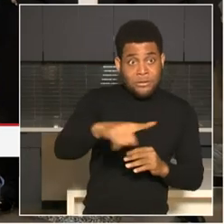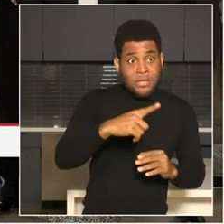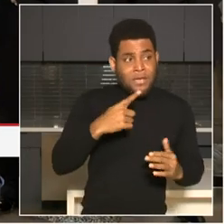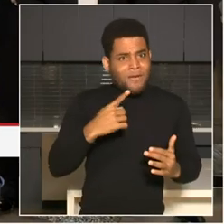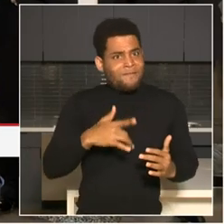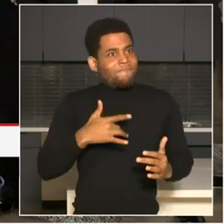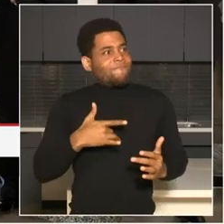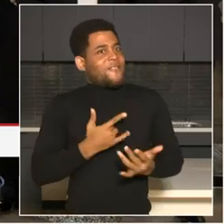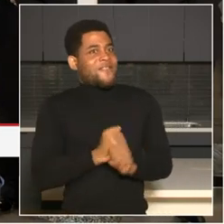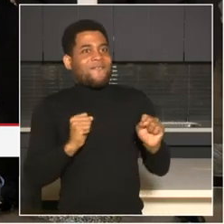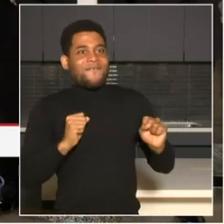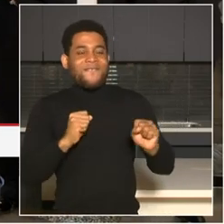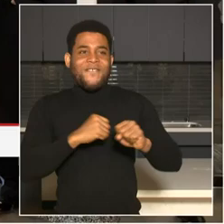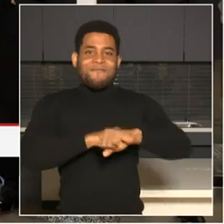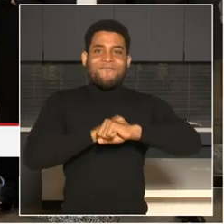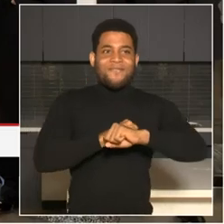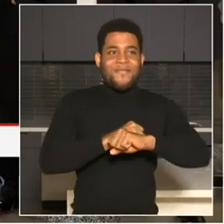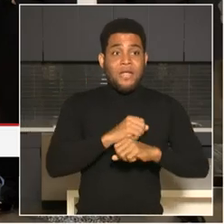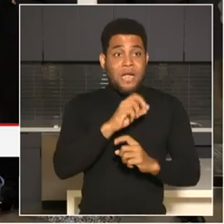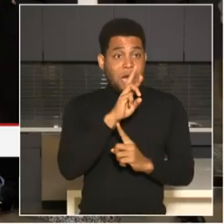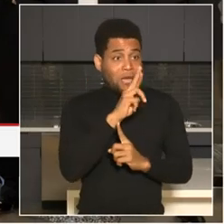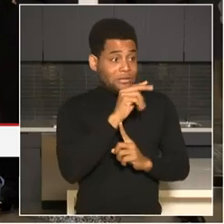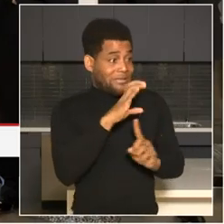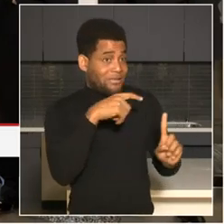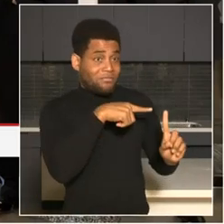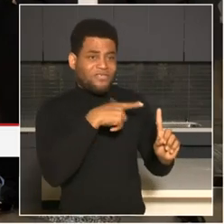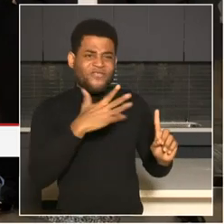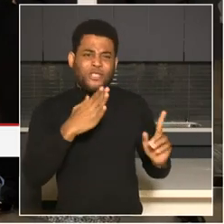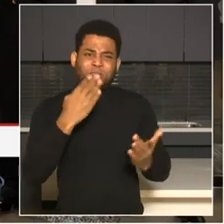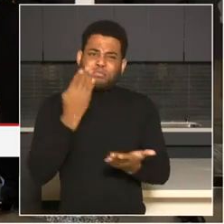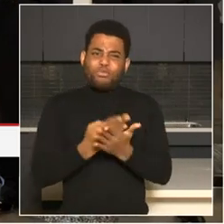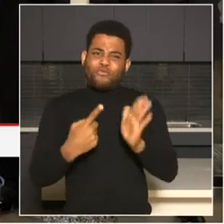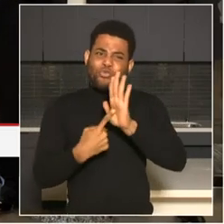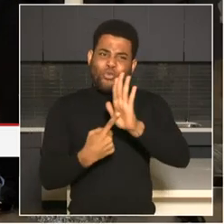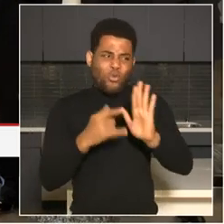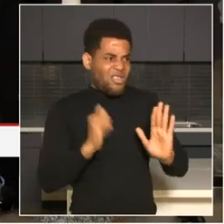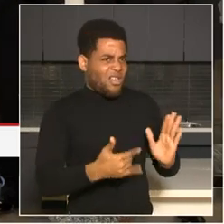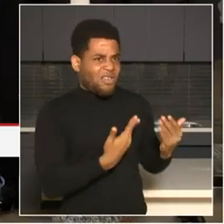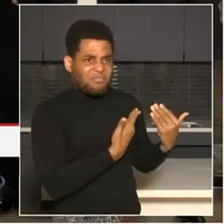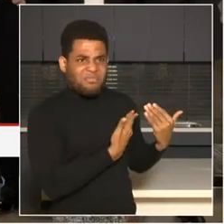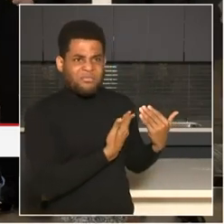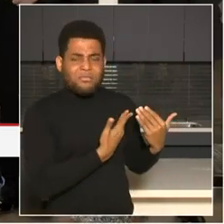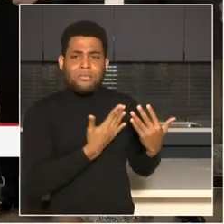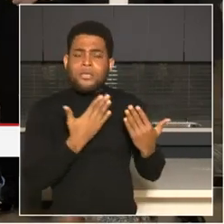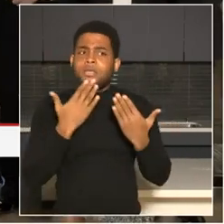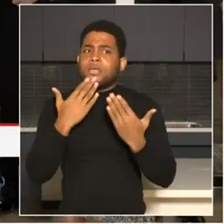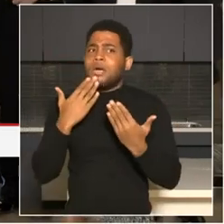testament to that continued commitment. Thank you and I will turn it back over to Mayor Bowser.